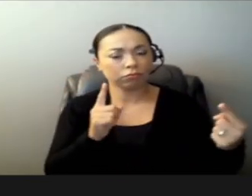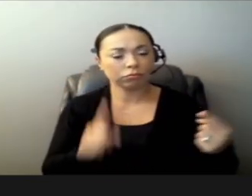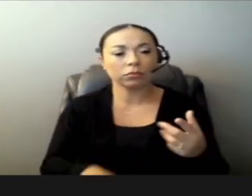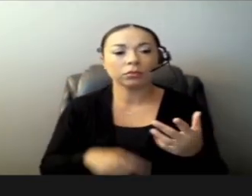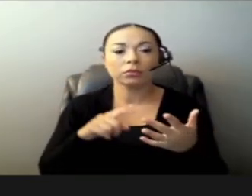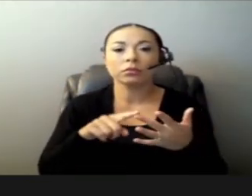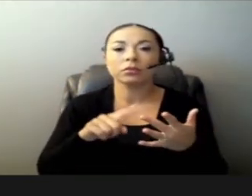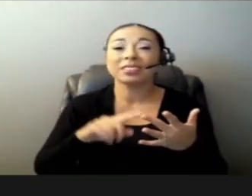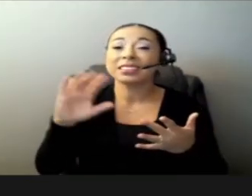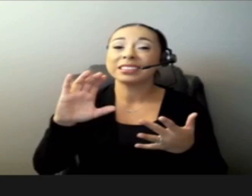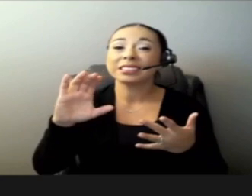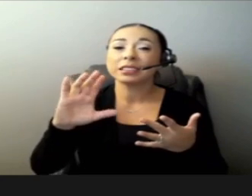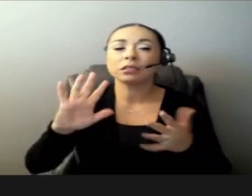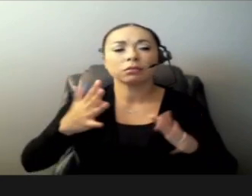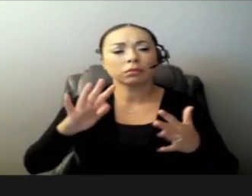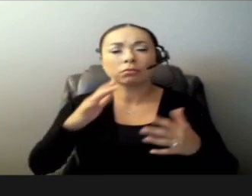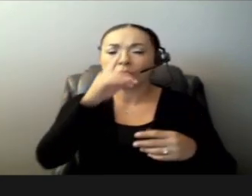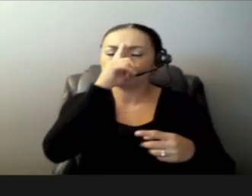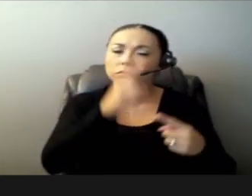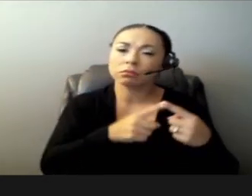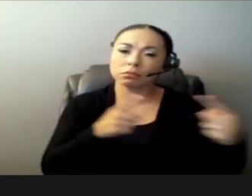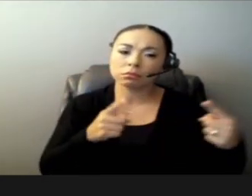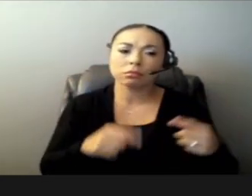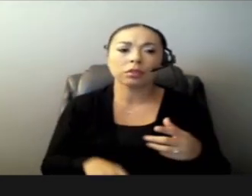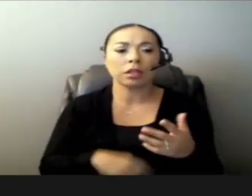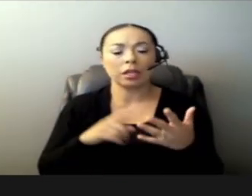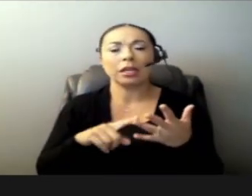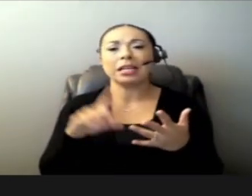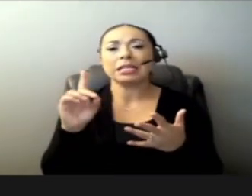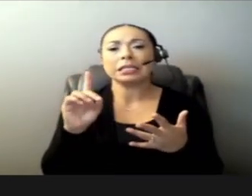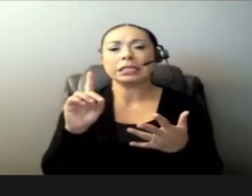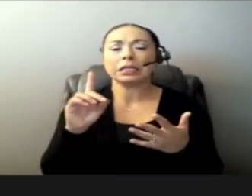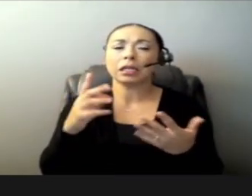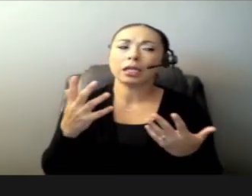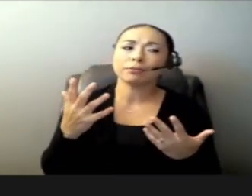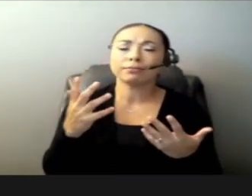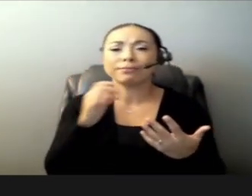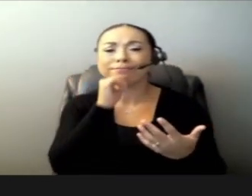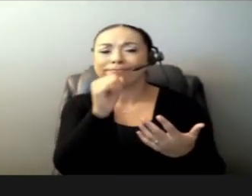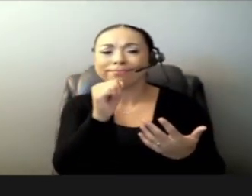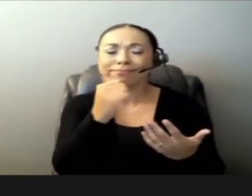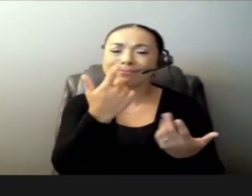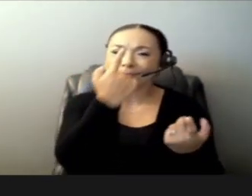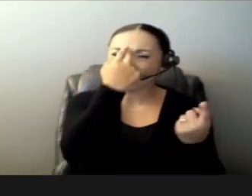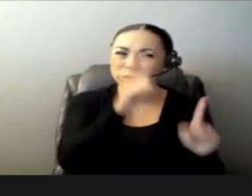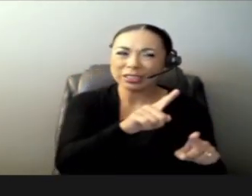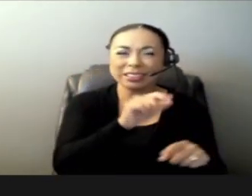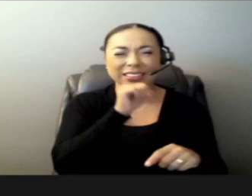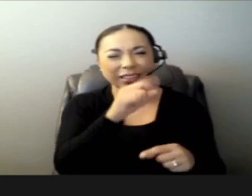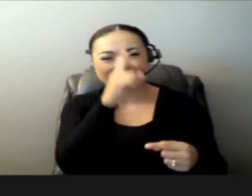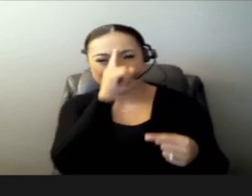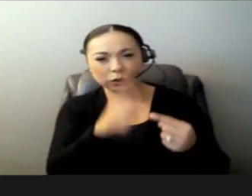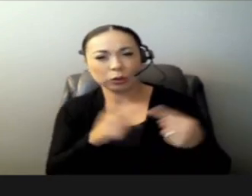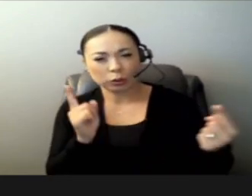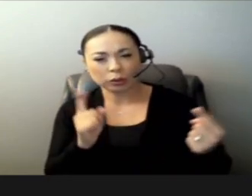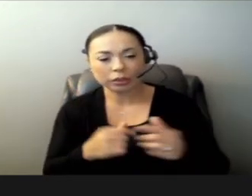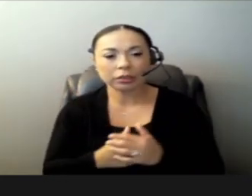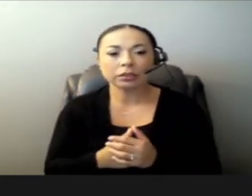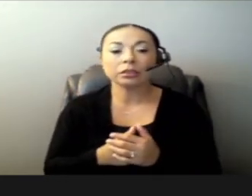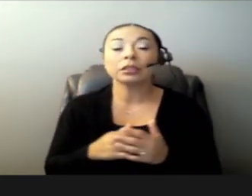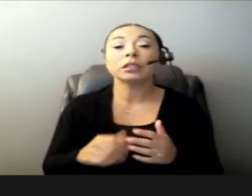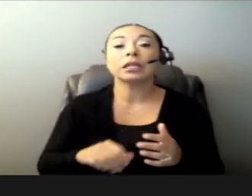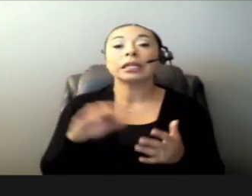Somewhat disagree. D. Neither agree nor disagree. E.